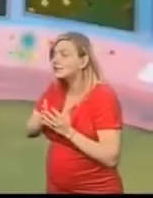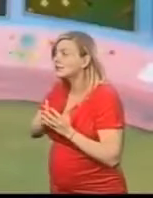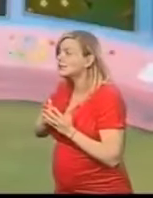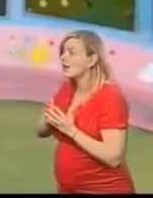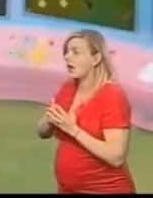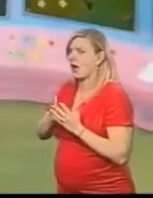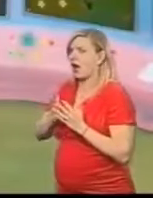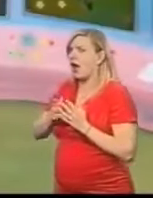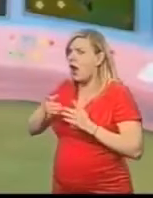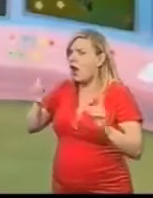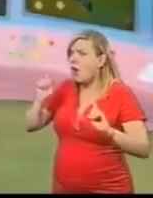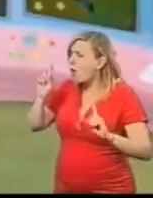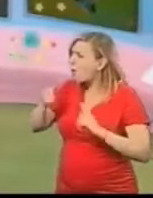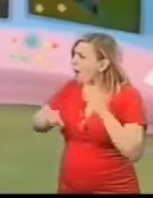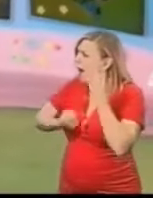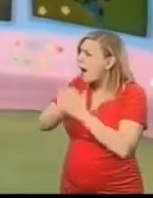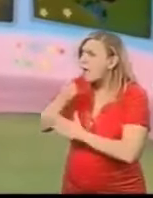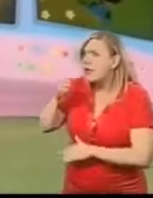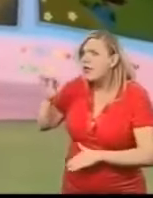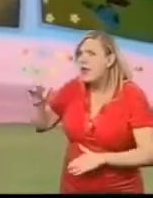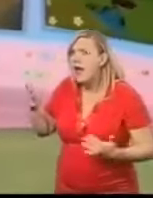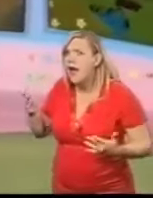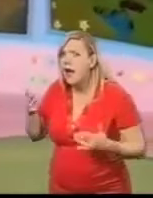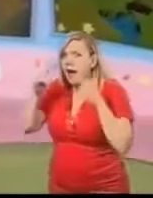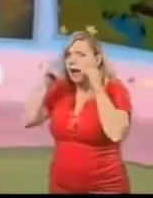I wonder where Dippy and Clara are today